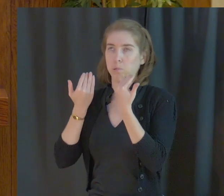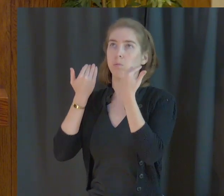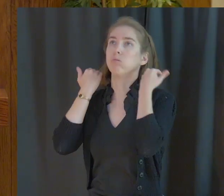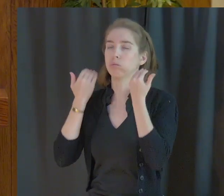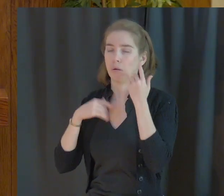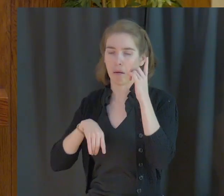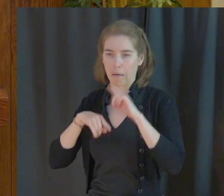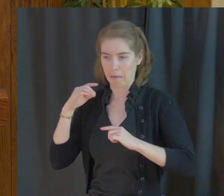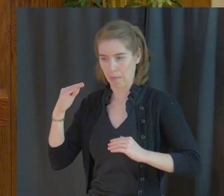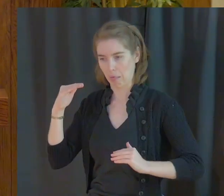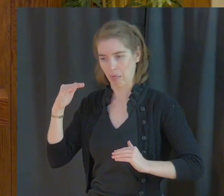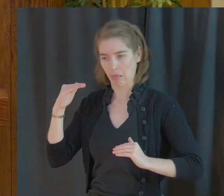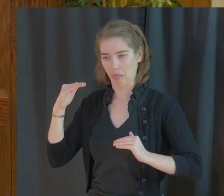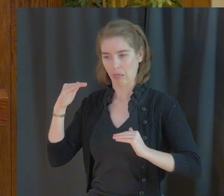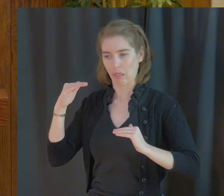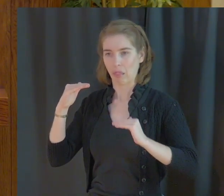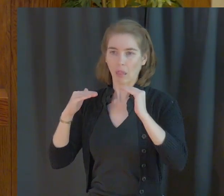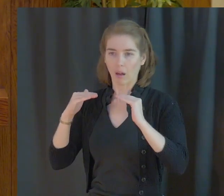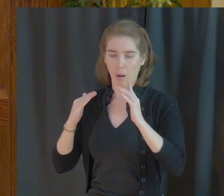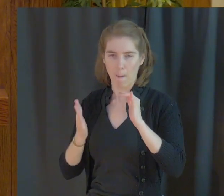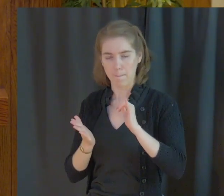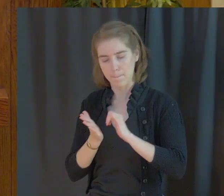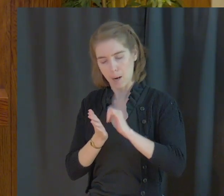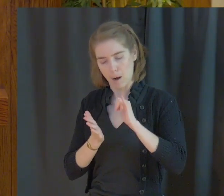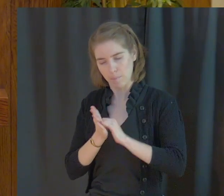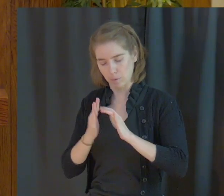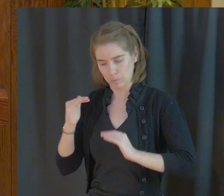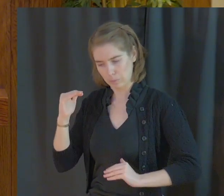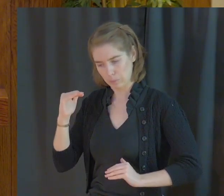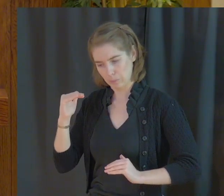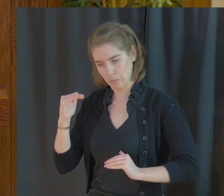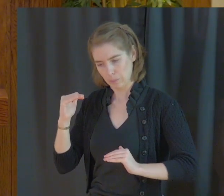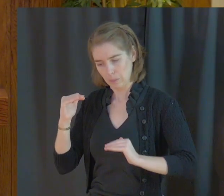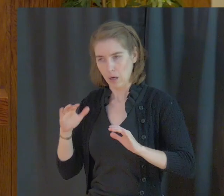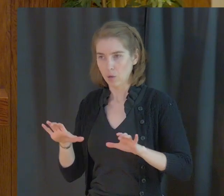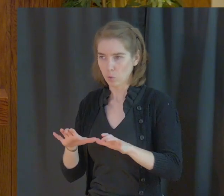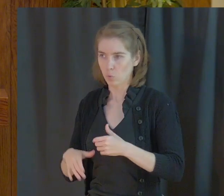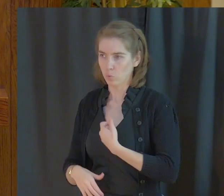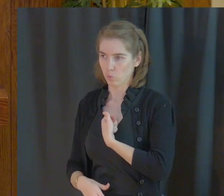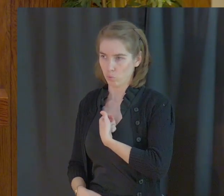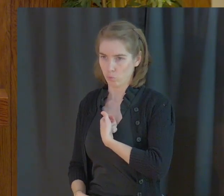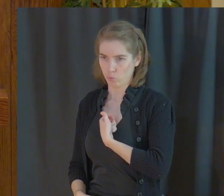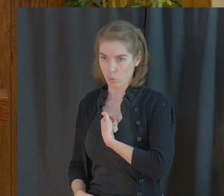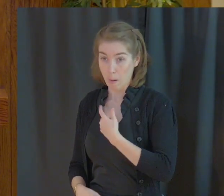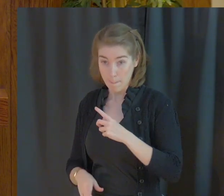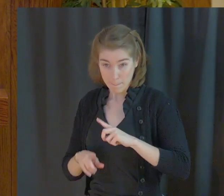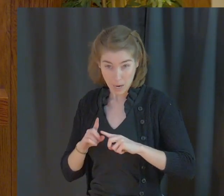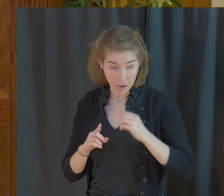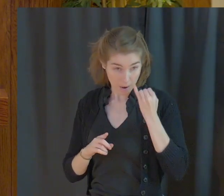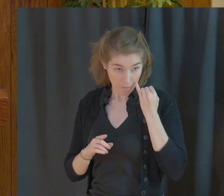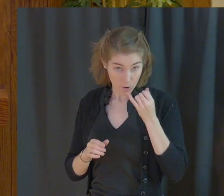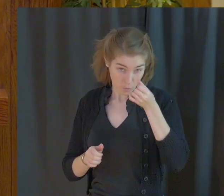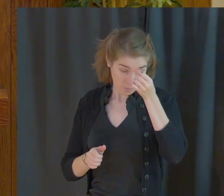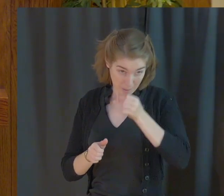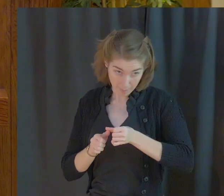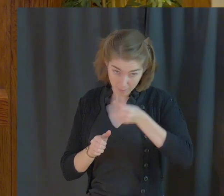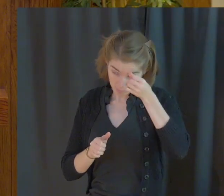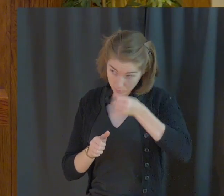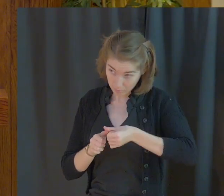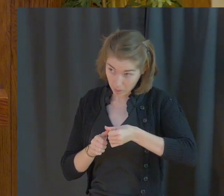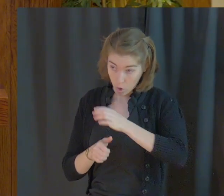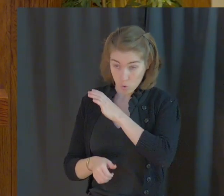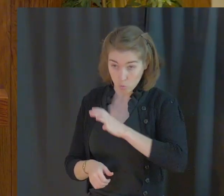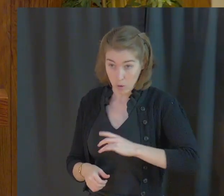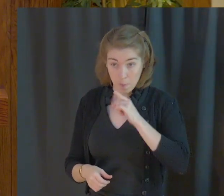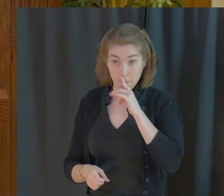measure up and it is impossible for us to do it on our own. However if we do remember that